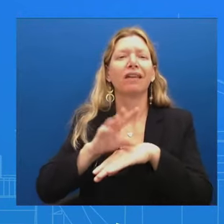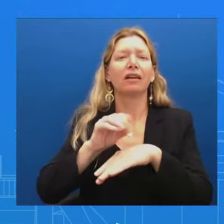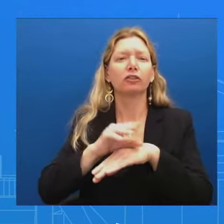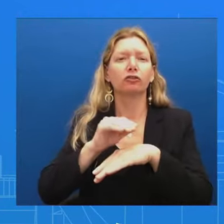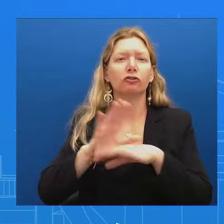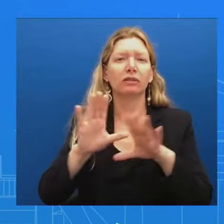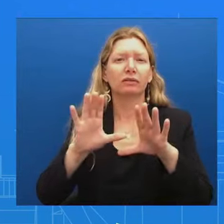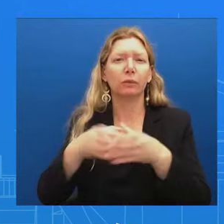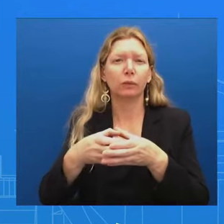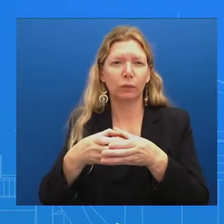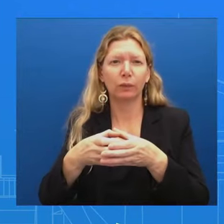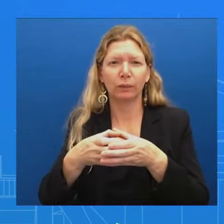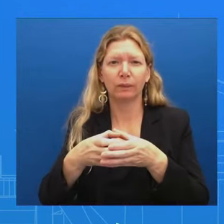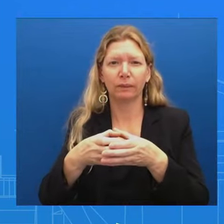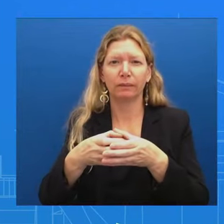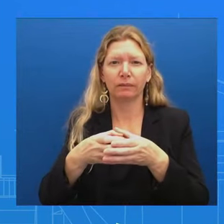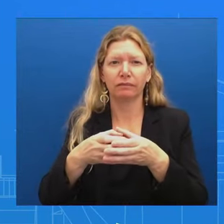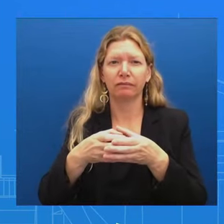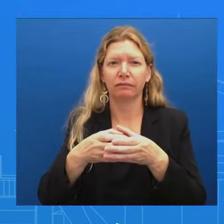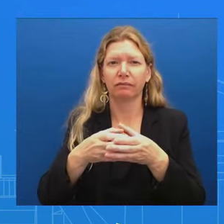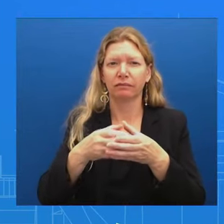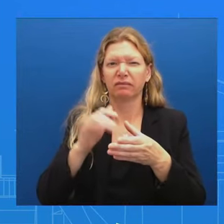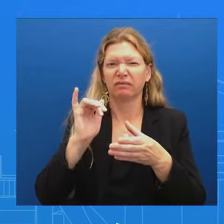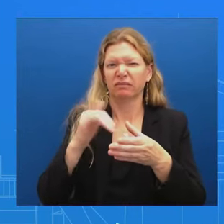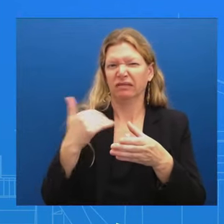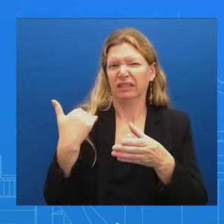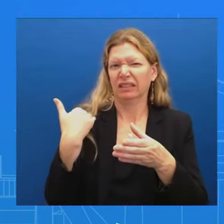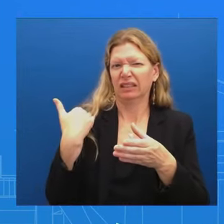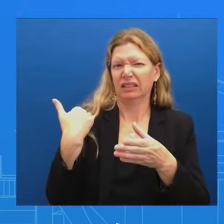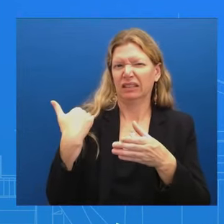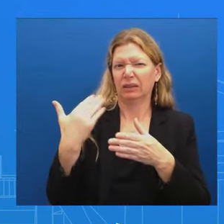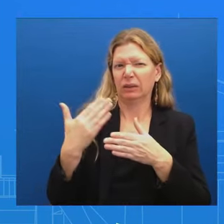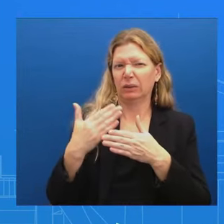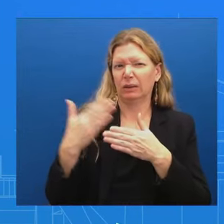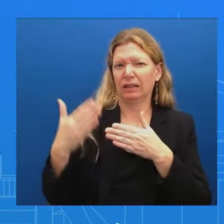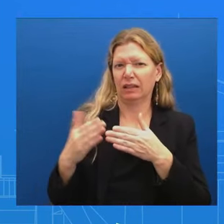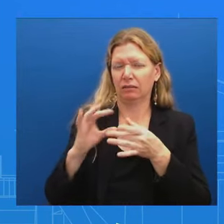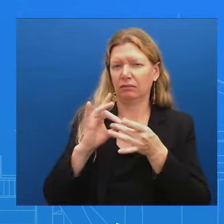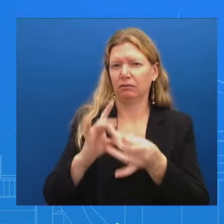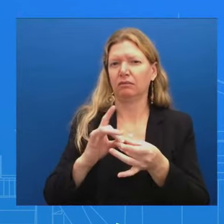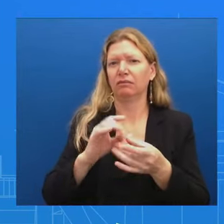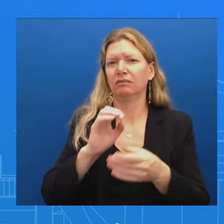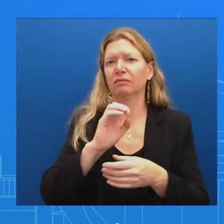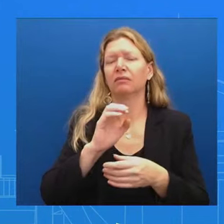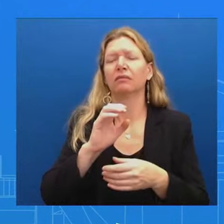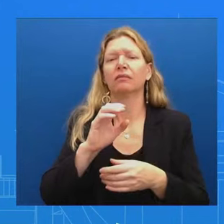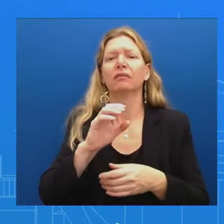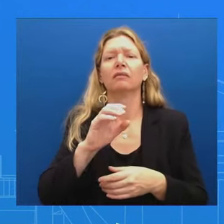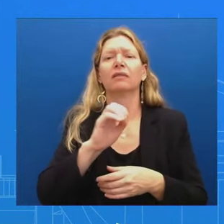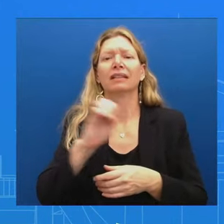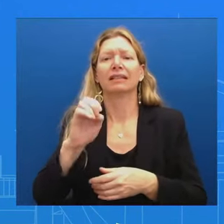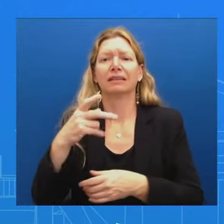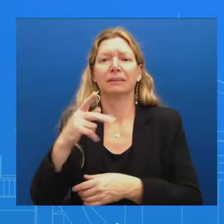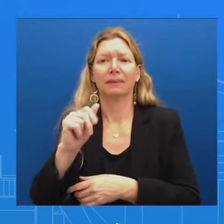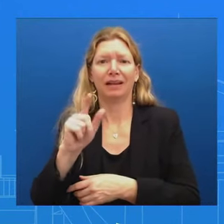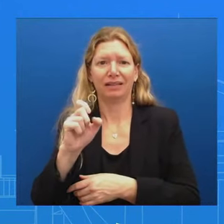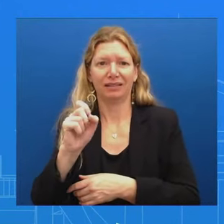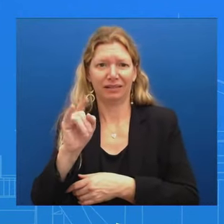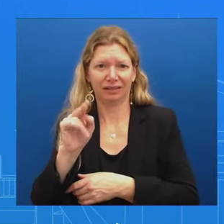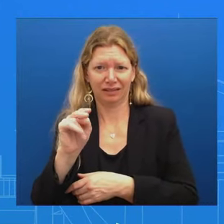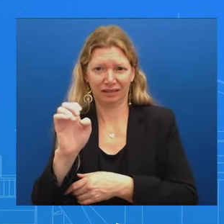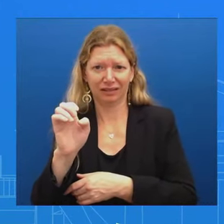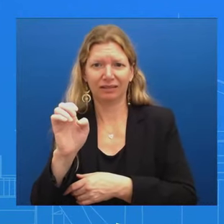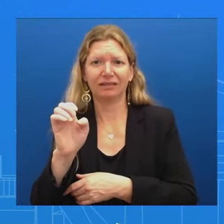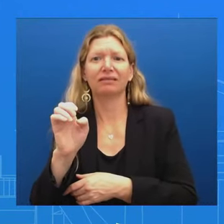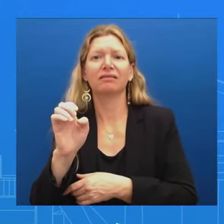there And it's because of the invitation that he received from the Mayor So it's going to be really important And while the President is on